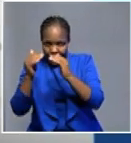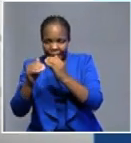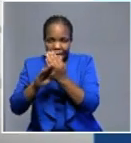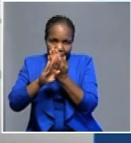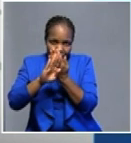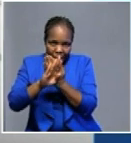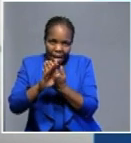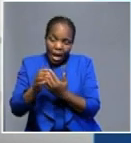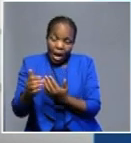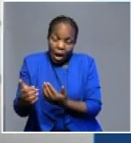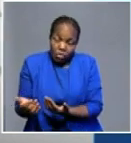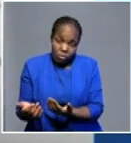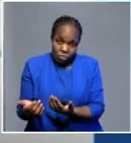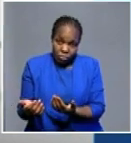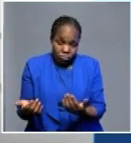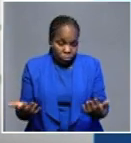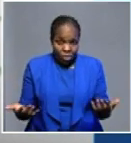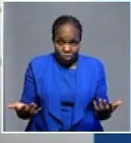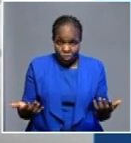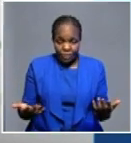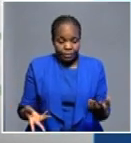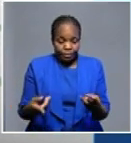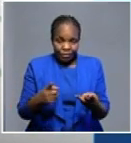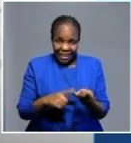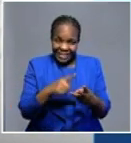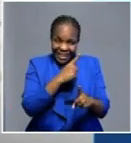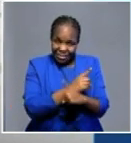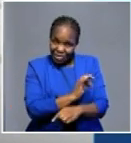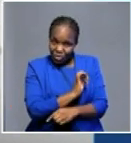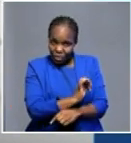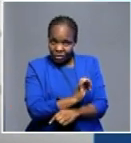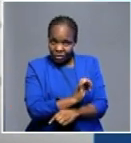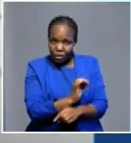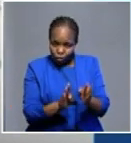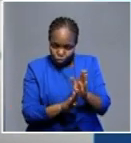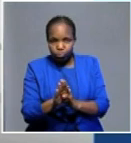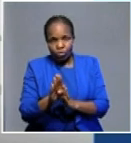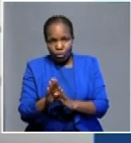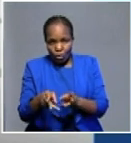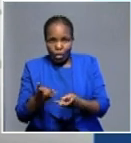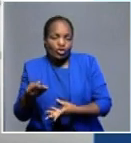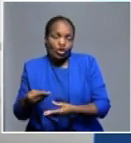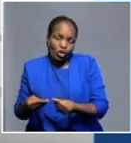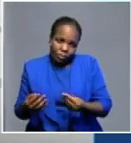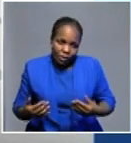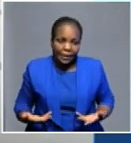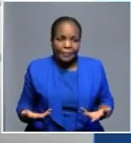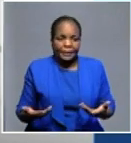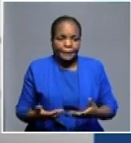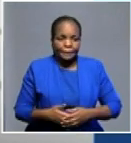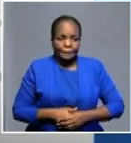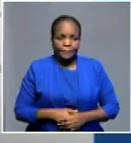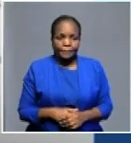operators, and how can also we protect the government in terms of the economy? Because our economy, or the economy